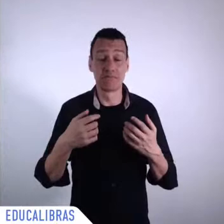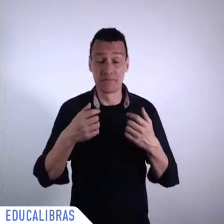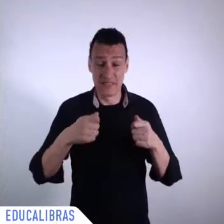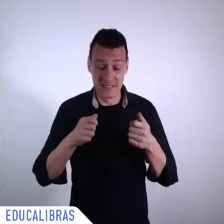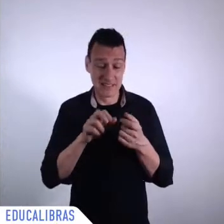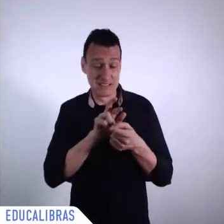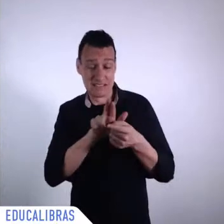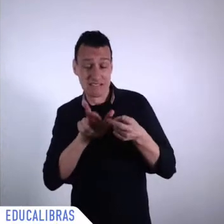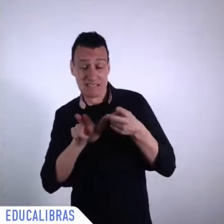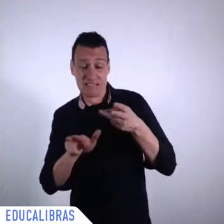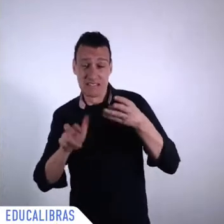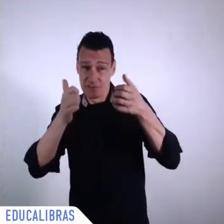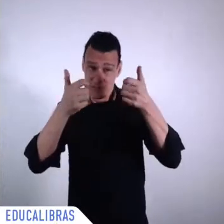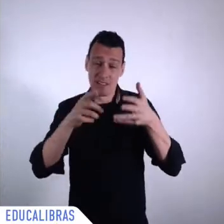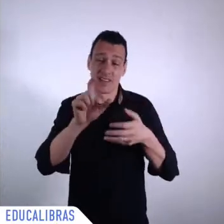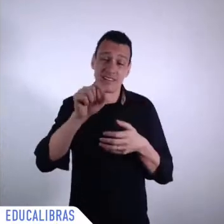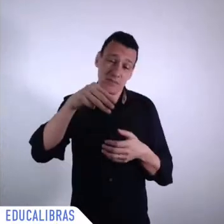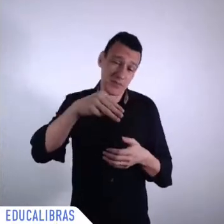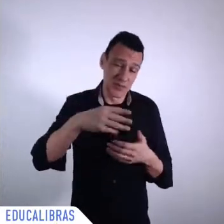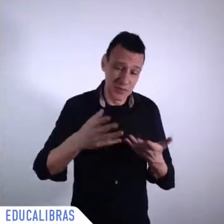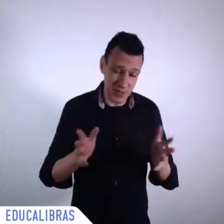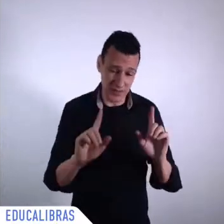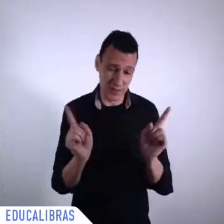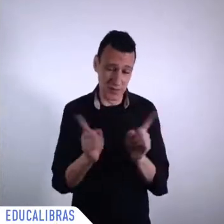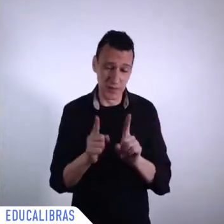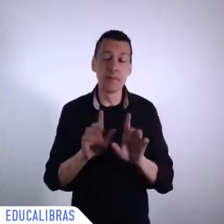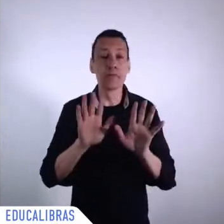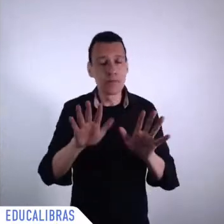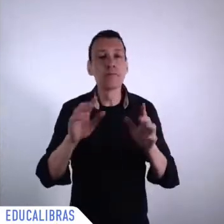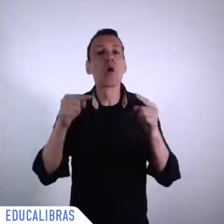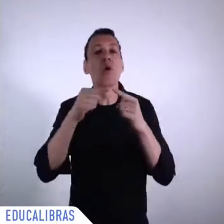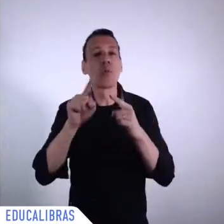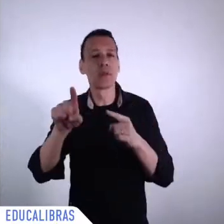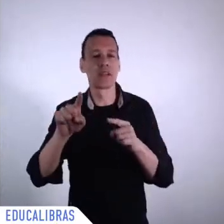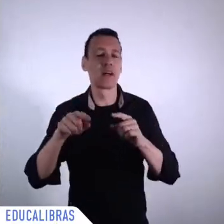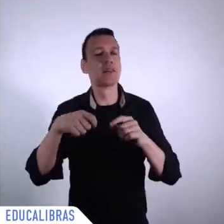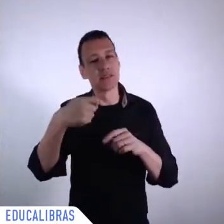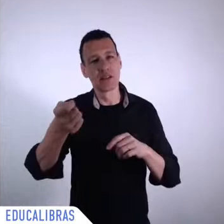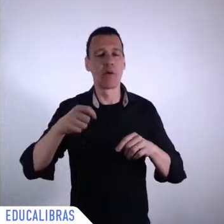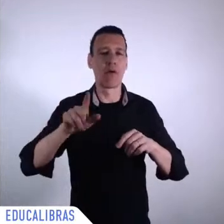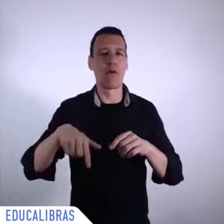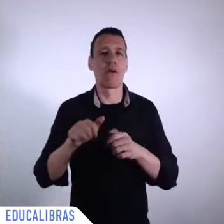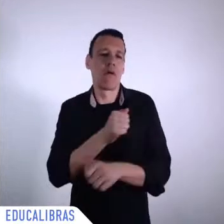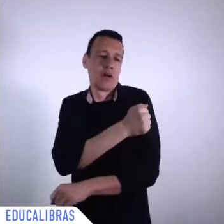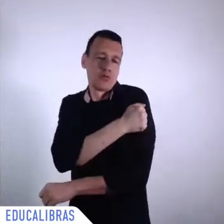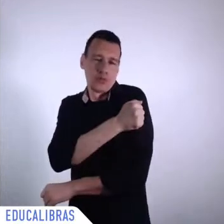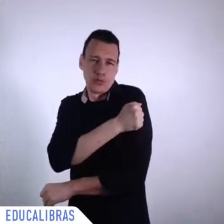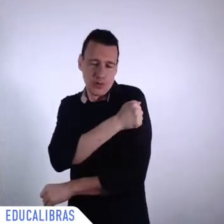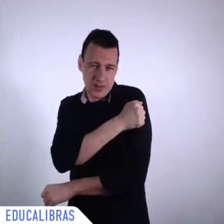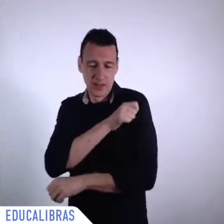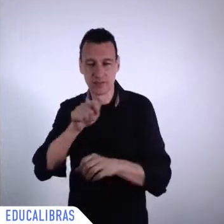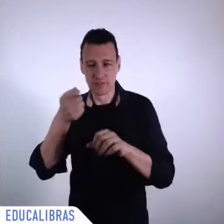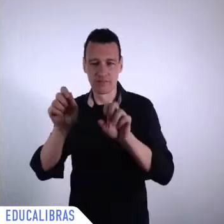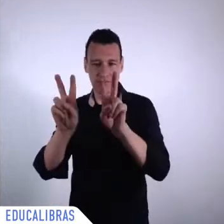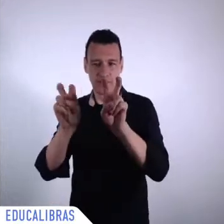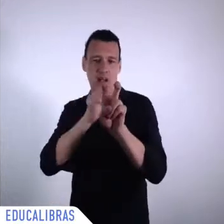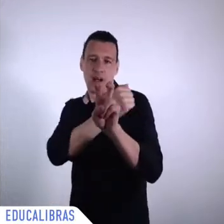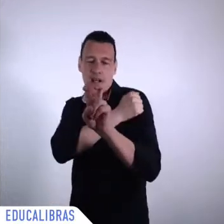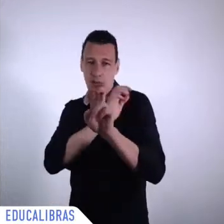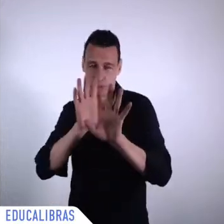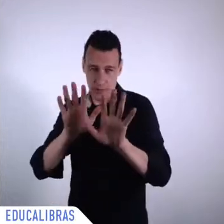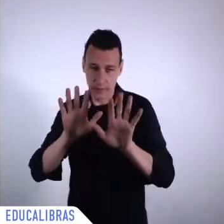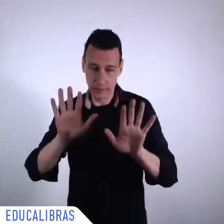which is multi... I mean, I say it in English, Multilateralism and Development, Overcoming Inequalities and the Agenda 2030,